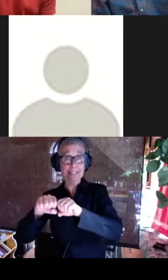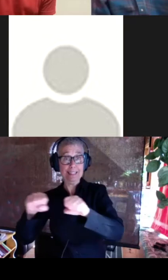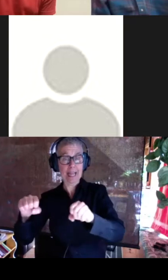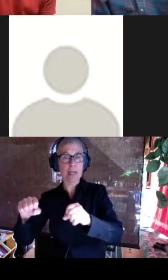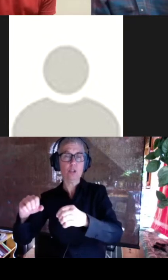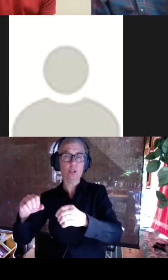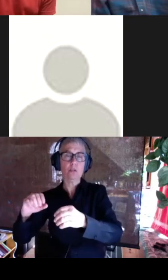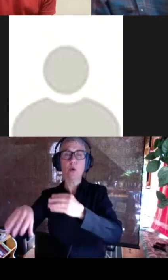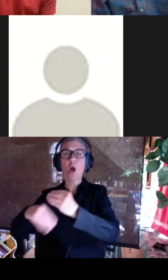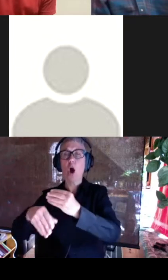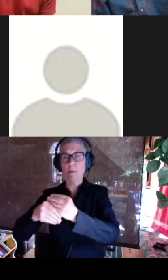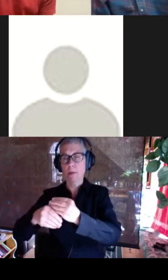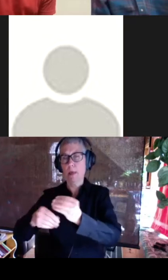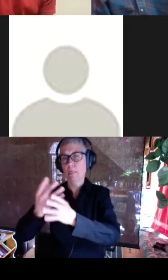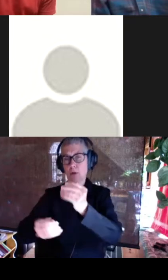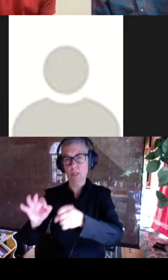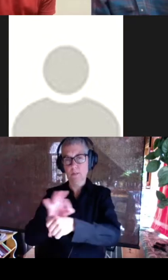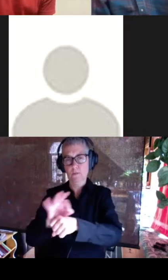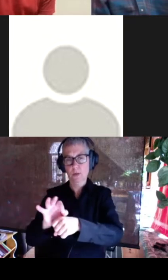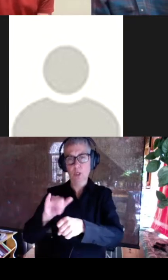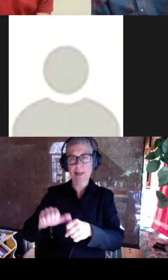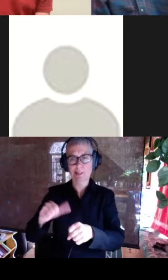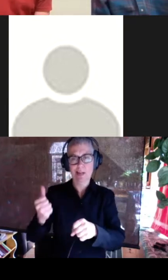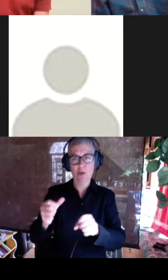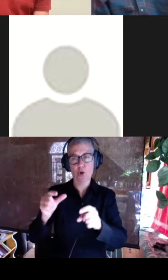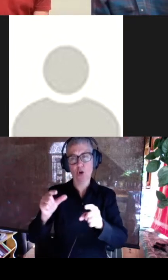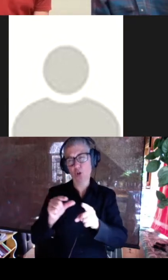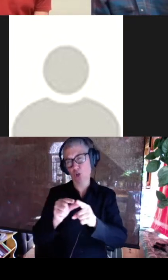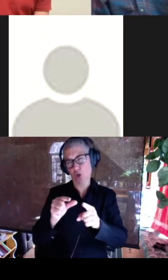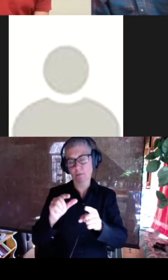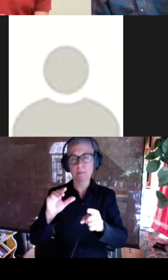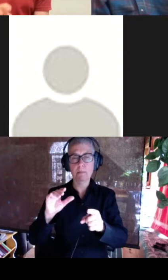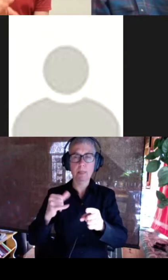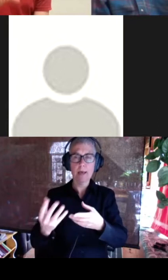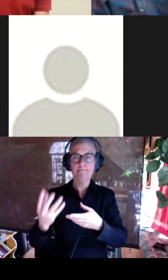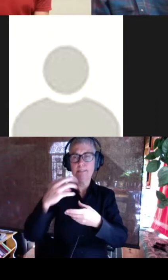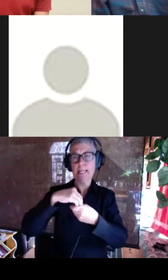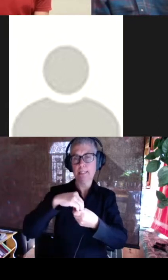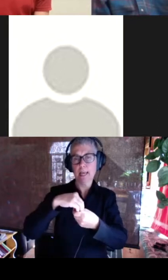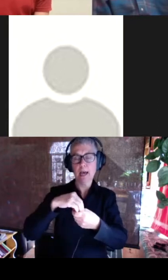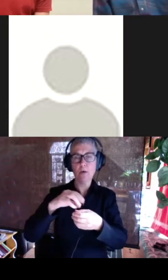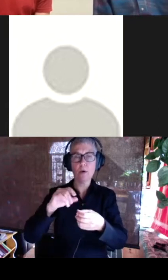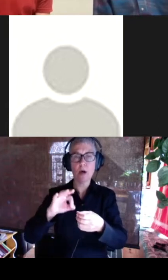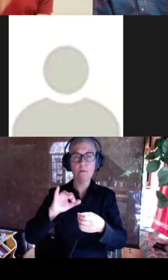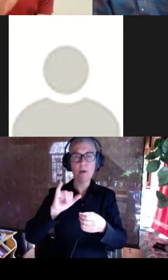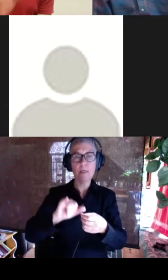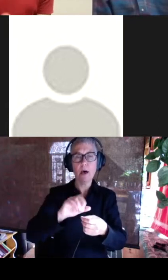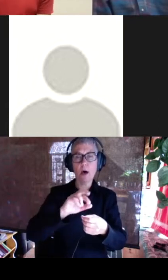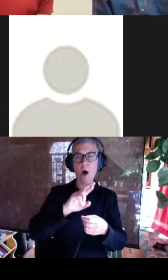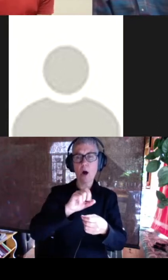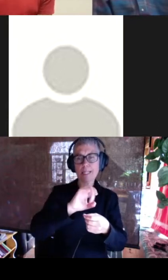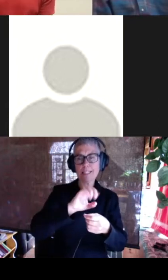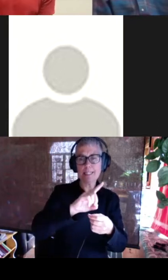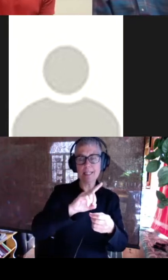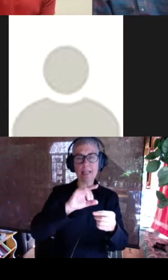function with another term that takes into account the RMSD of the hallucinated side chain from the